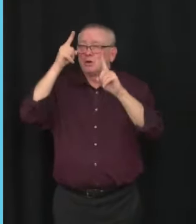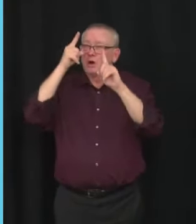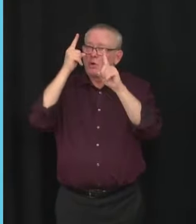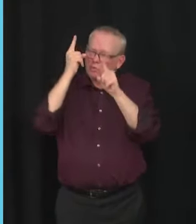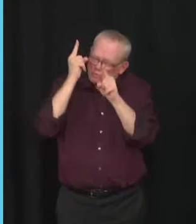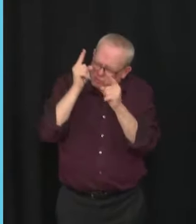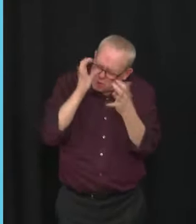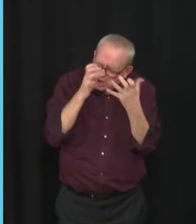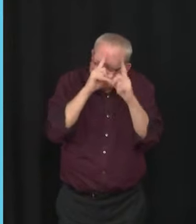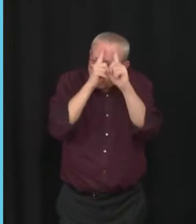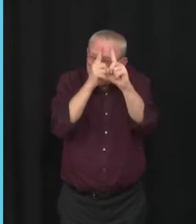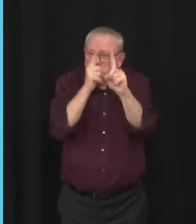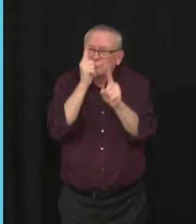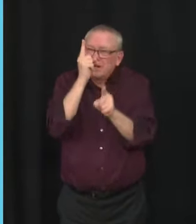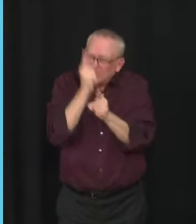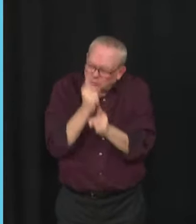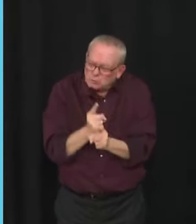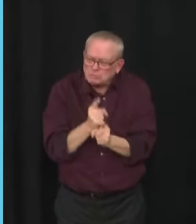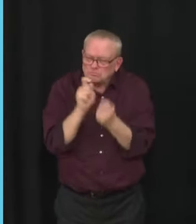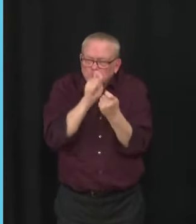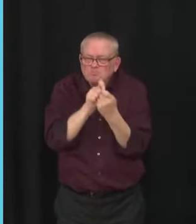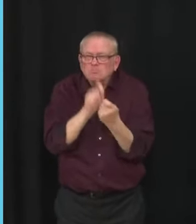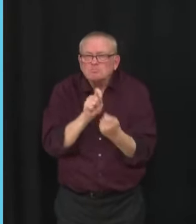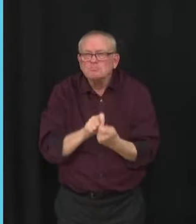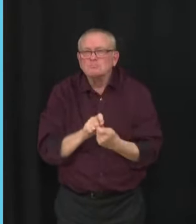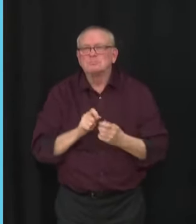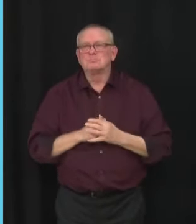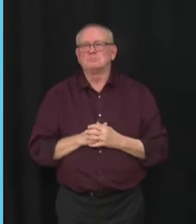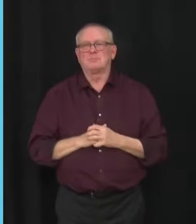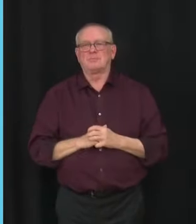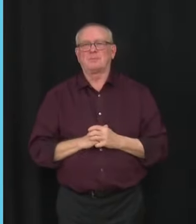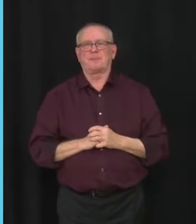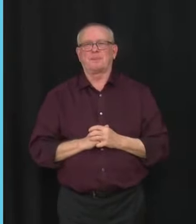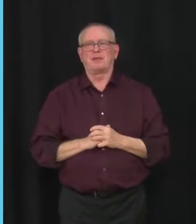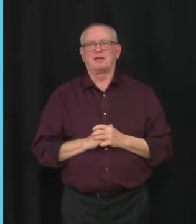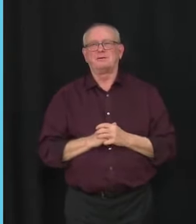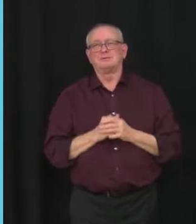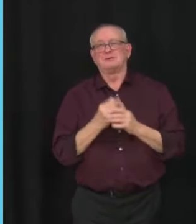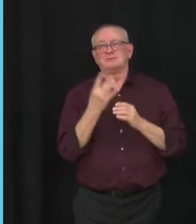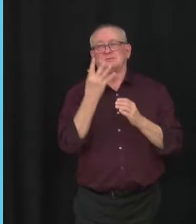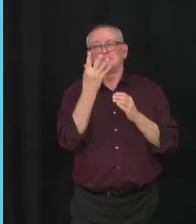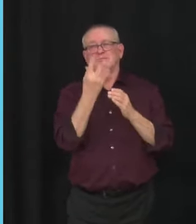every cause. Every life matters and every death matters.